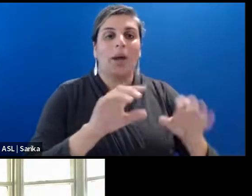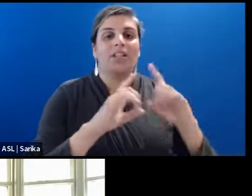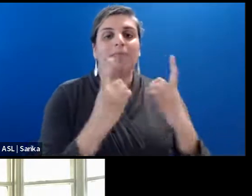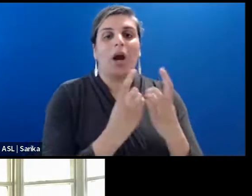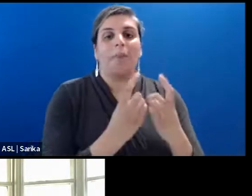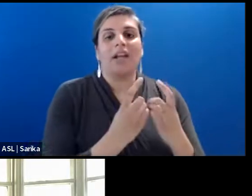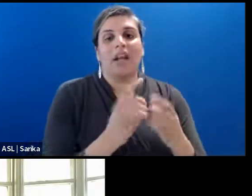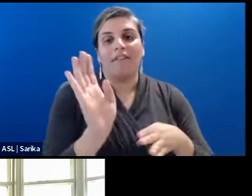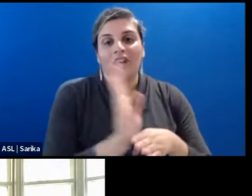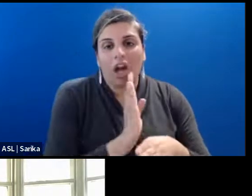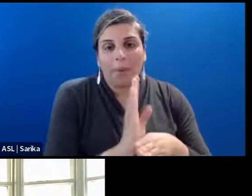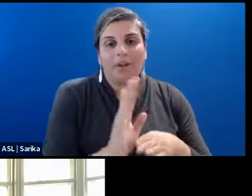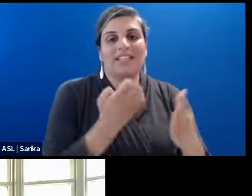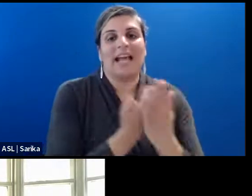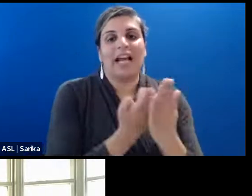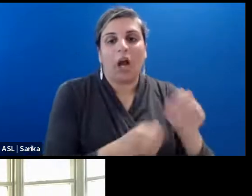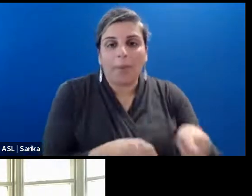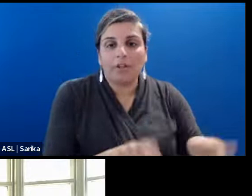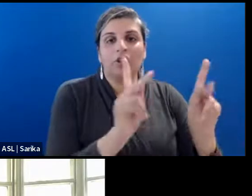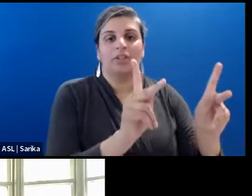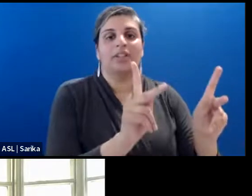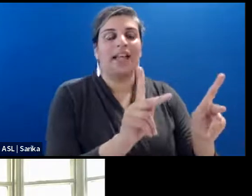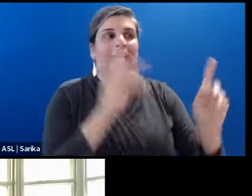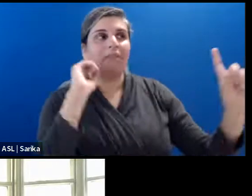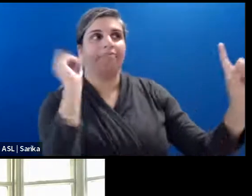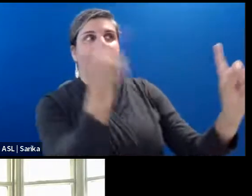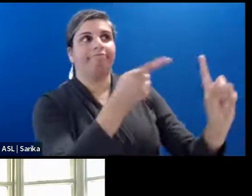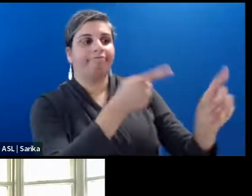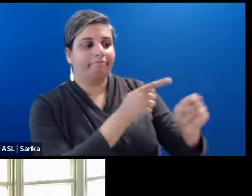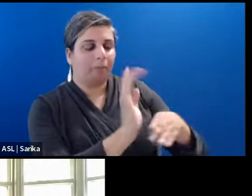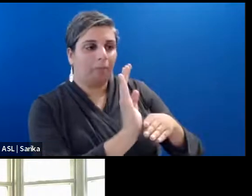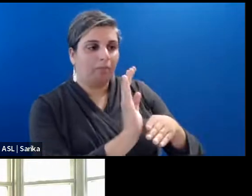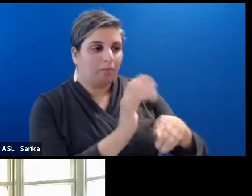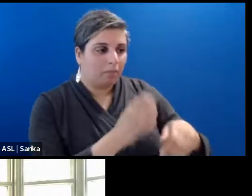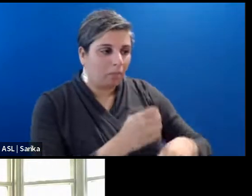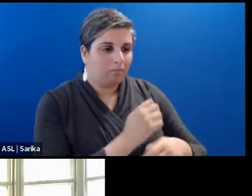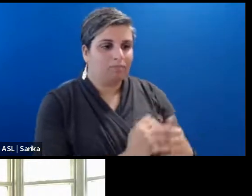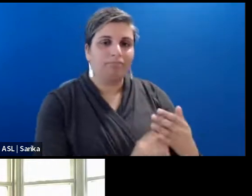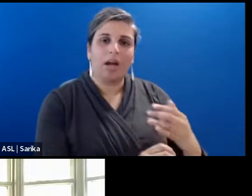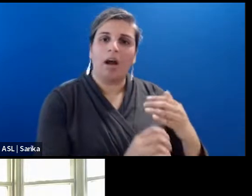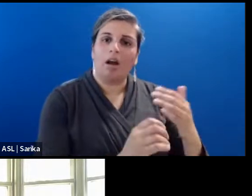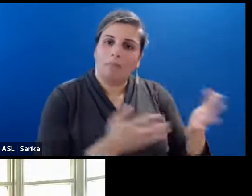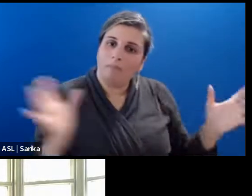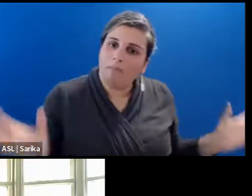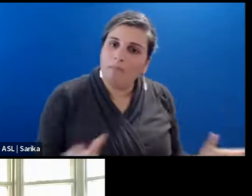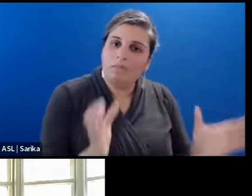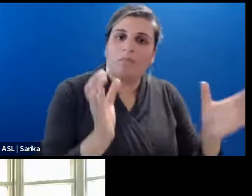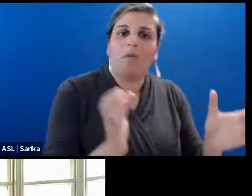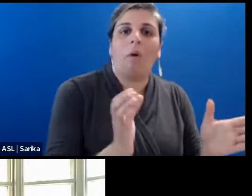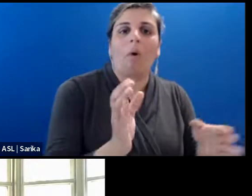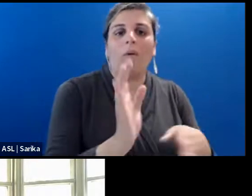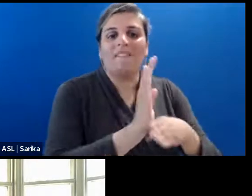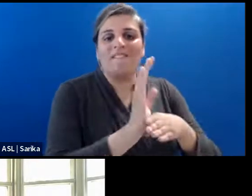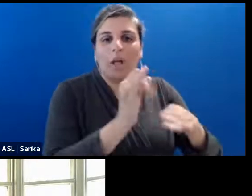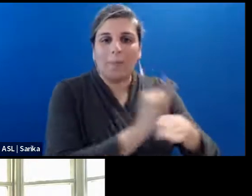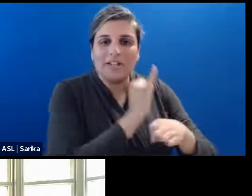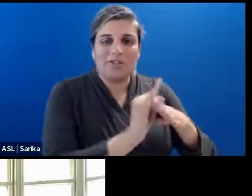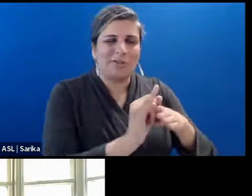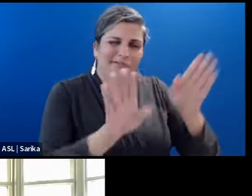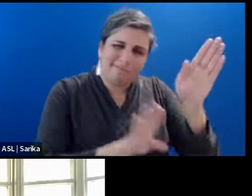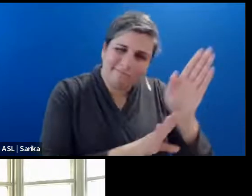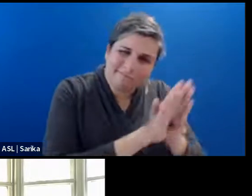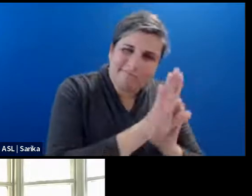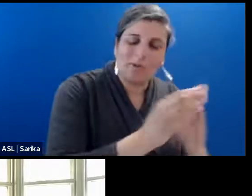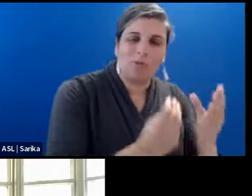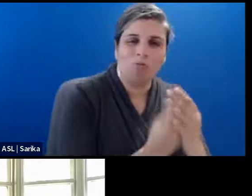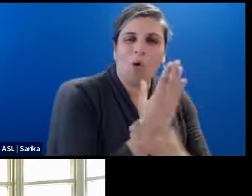Opportunity, whose mission is to promote the Illinois film industry in order to foster growth and job opportunities. The